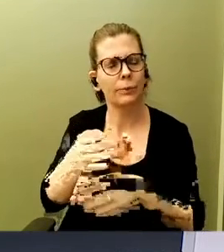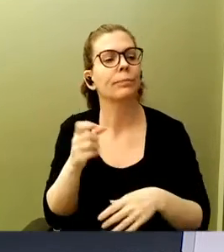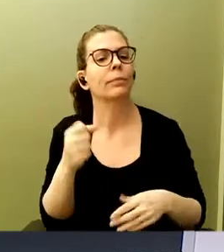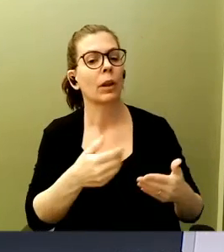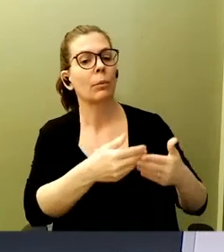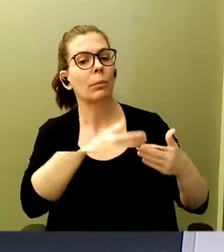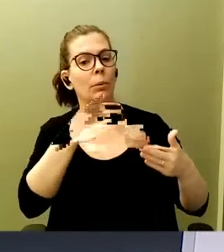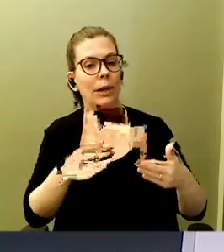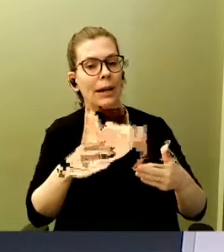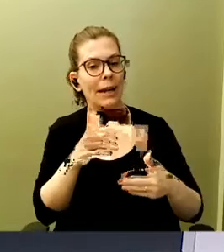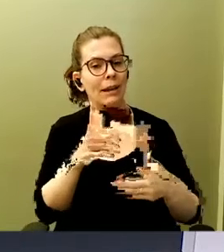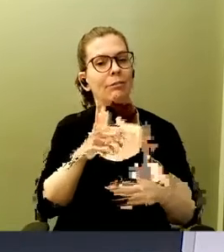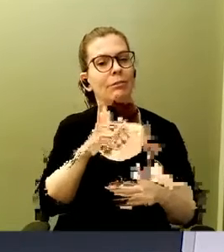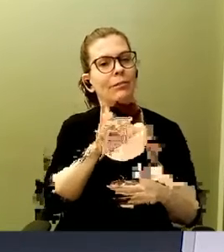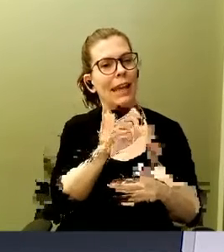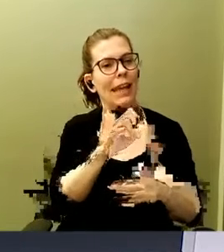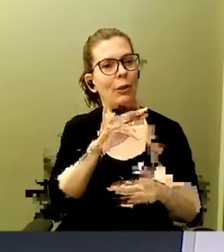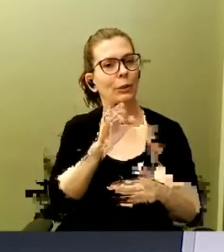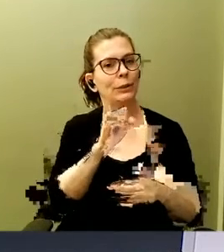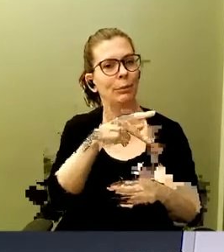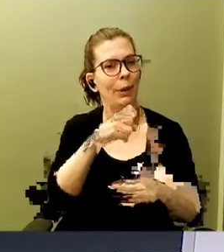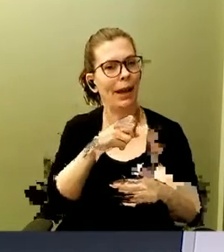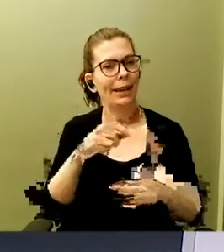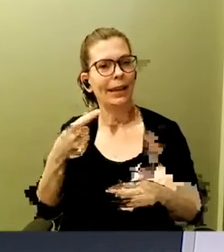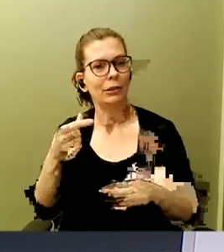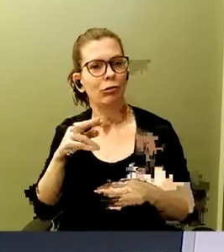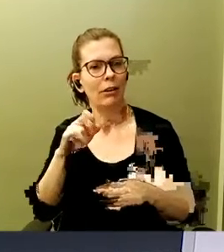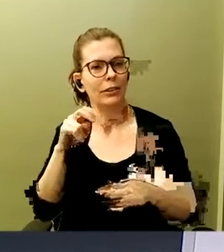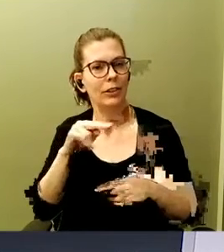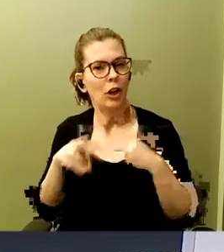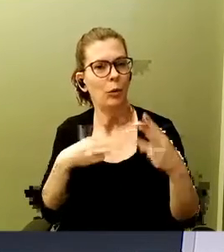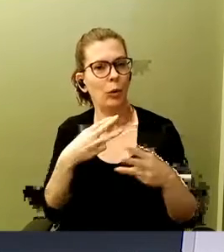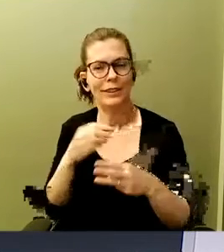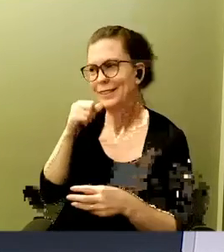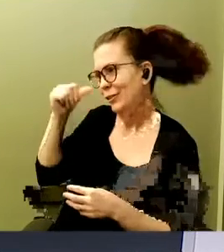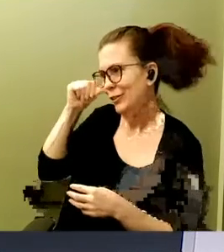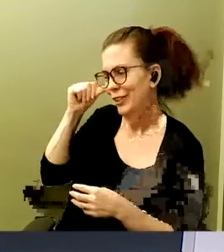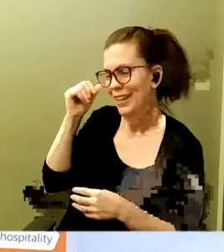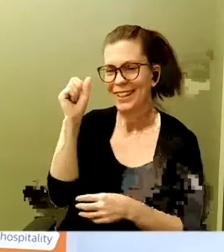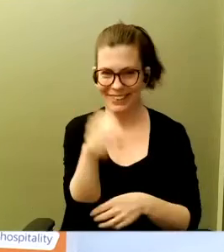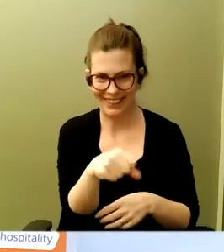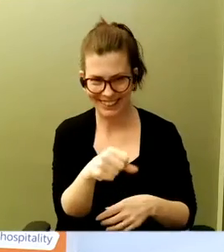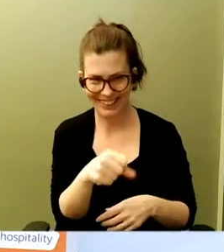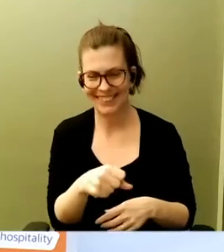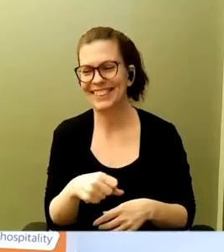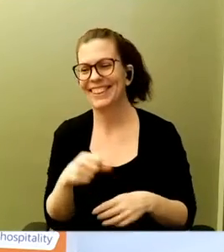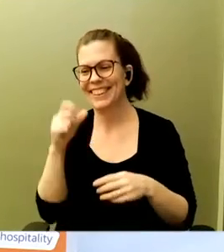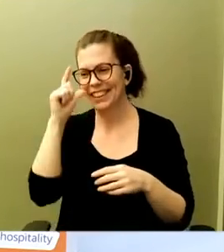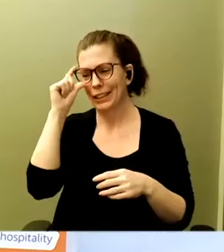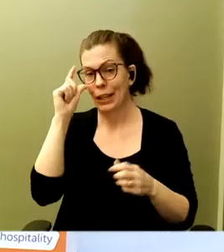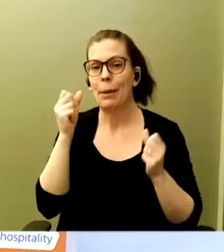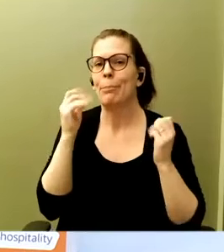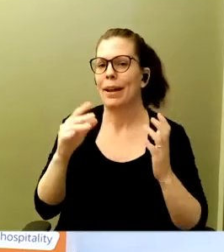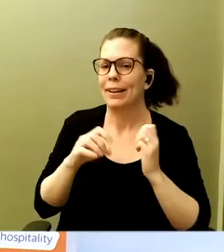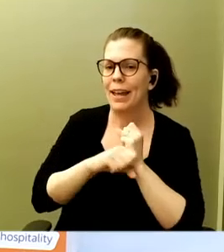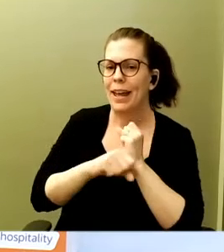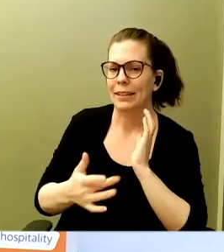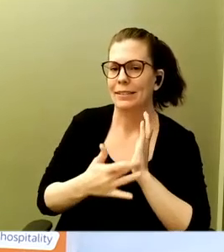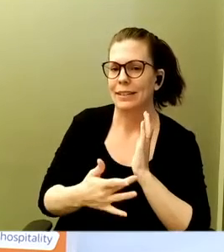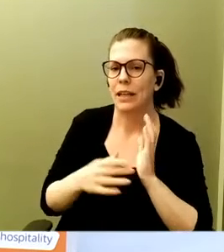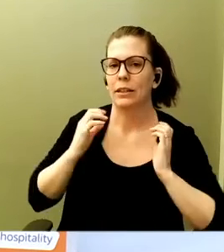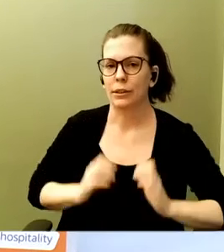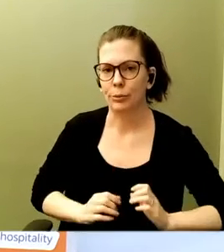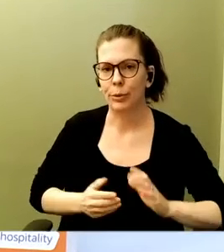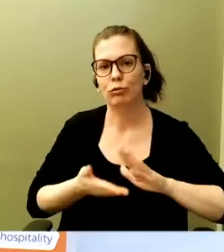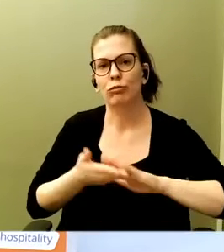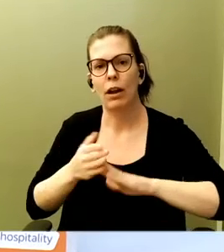world. Yesterday, yesterday. Yesterday, right. There are many ad tech customers that run on AWS and run their ultra